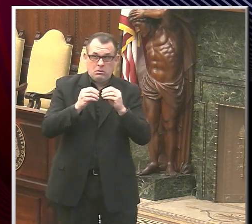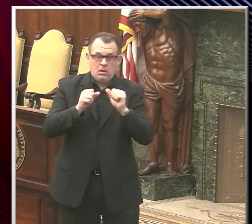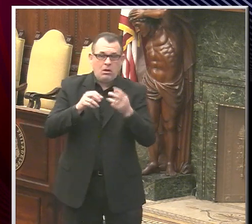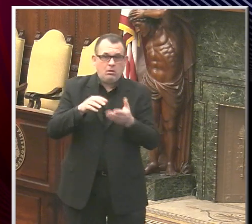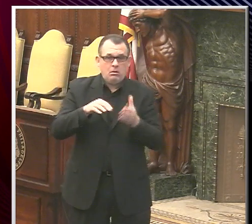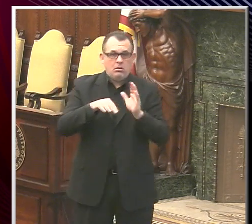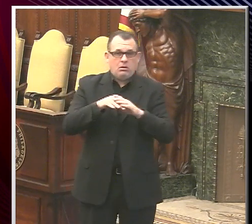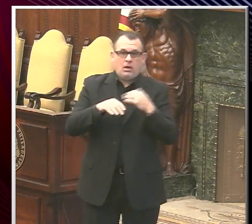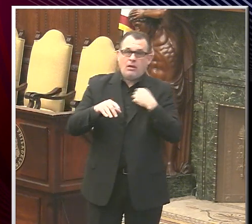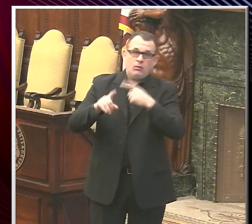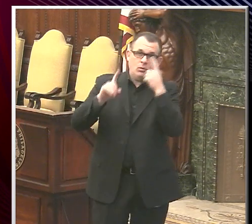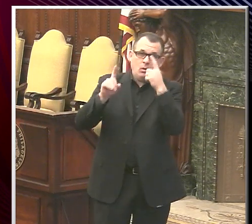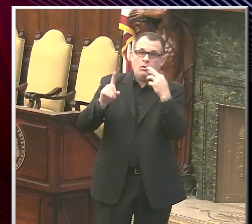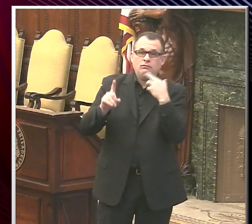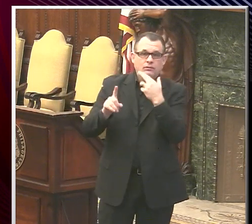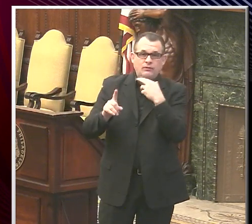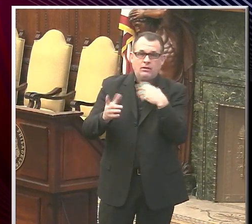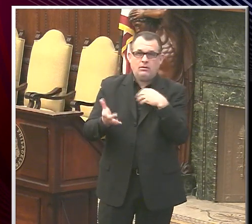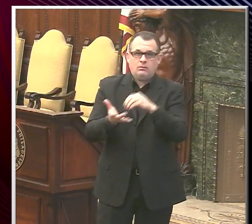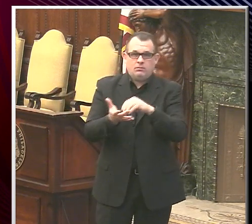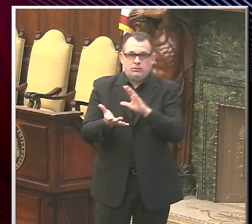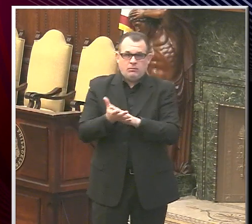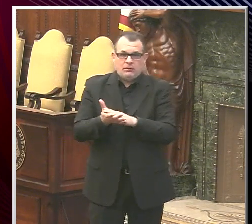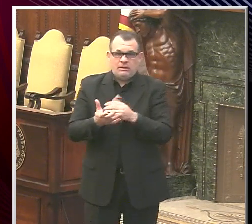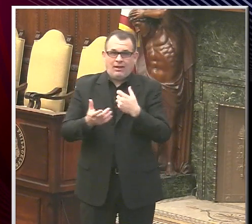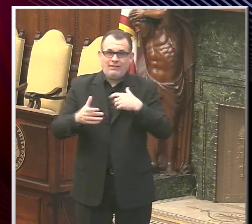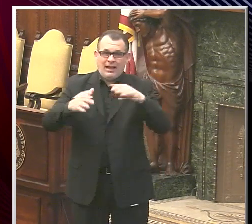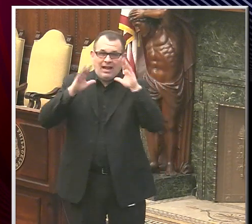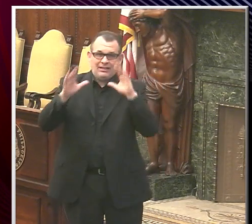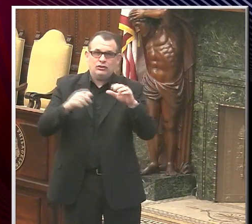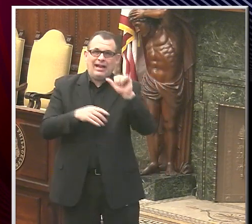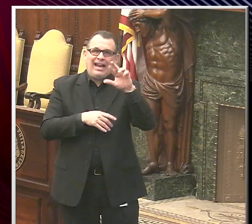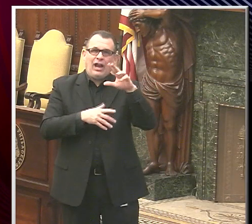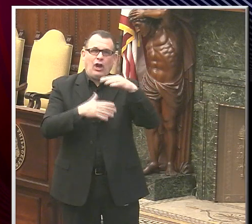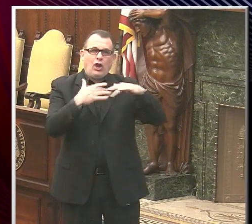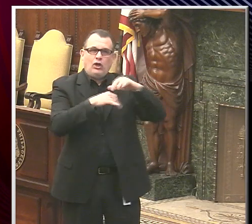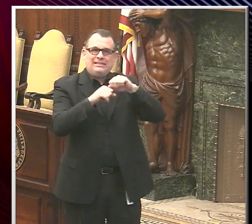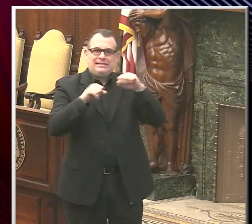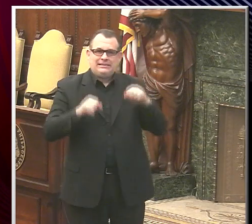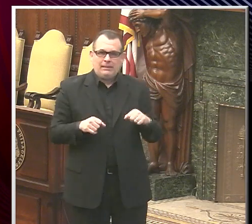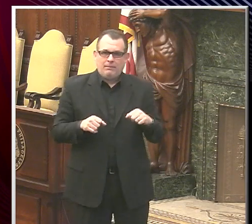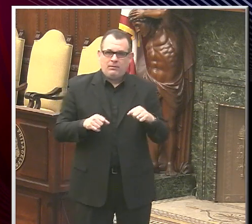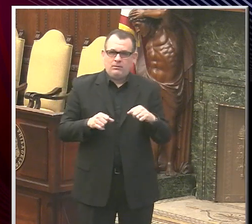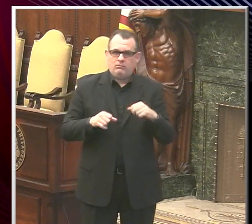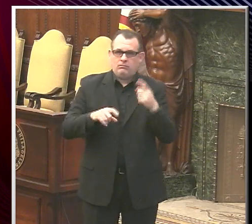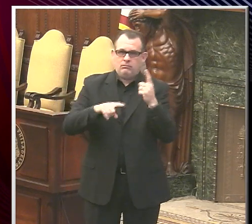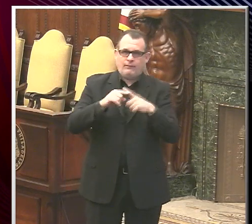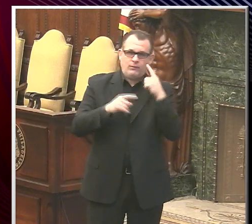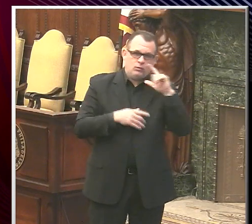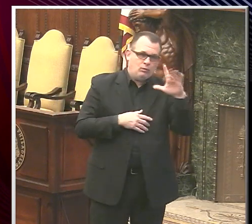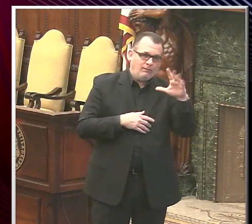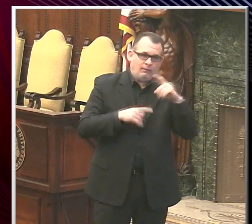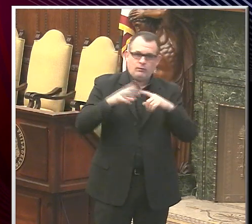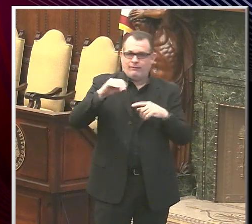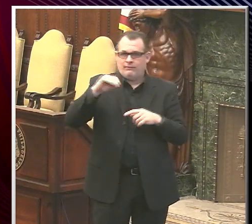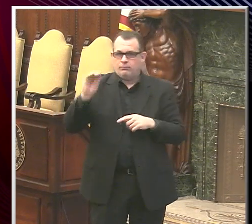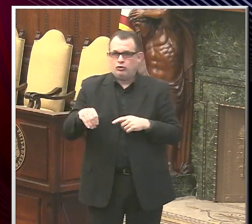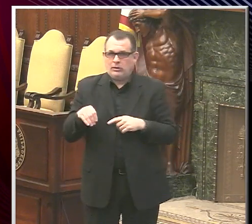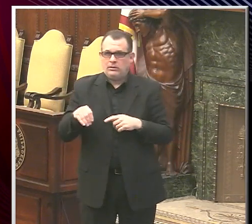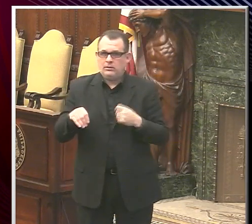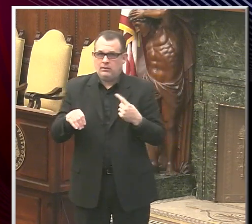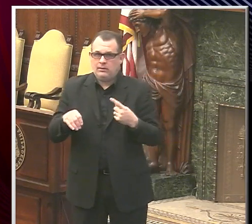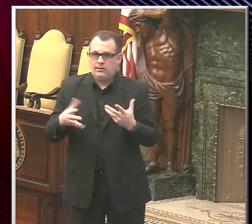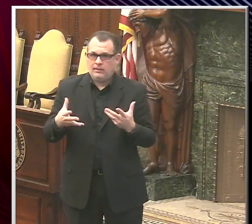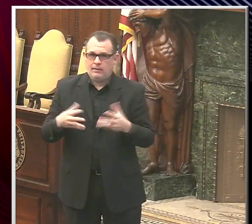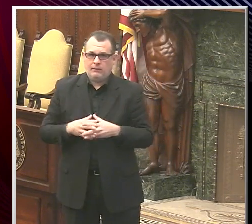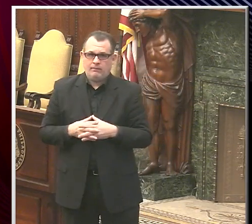restaurants can document that they have this excellent ventilation, that they can increase their capacity from 25% to 50%. So